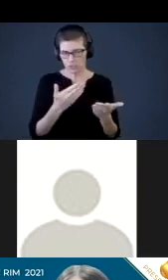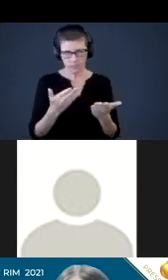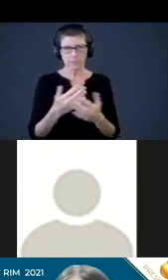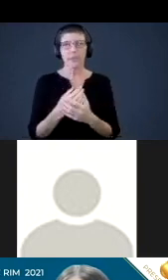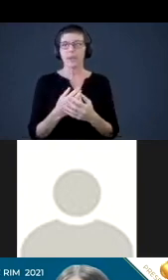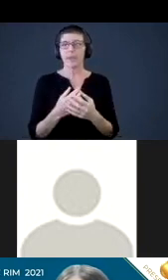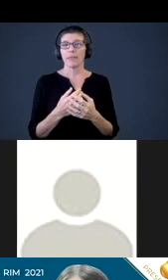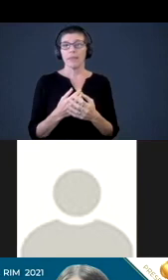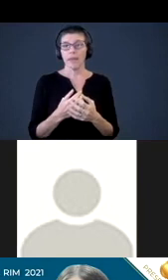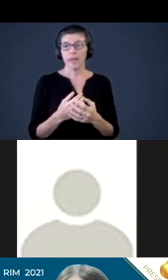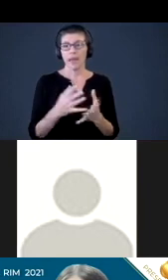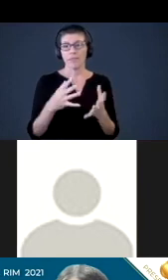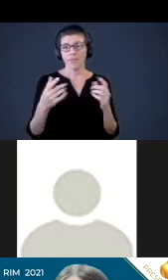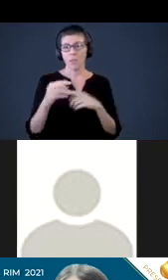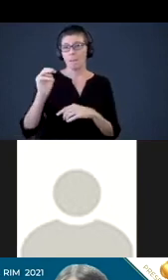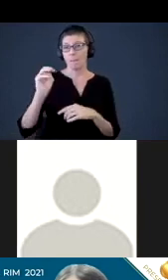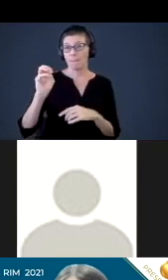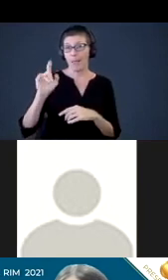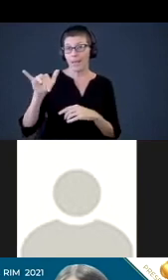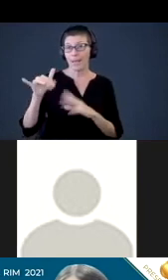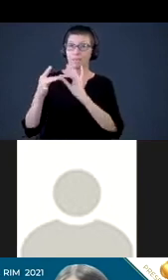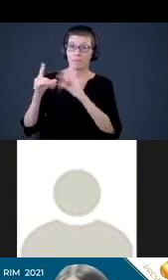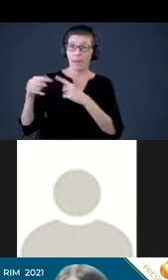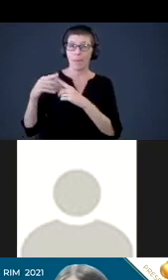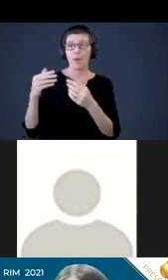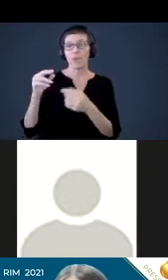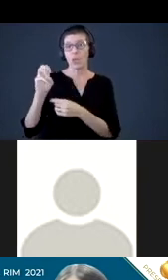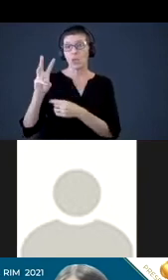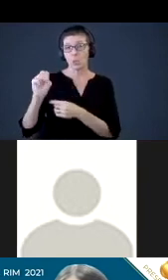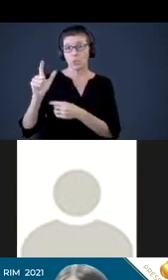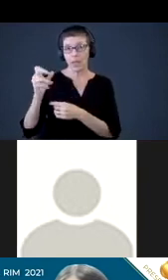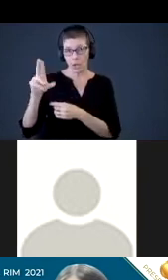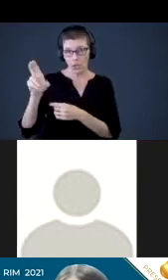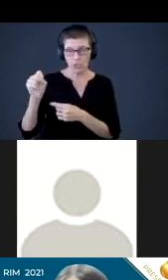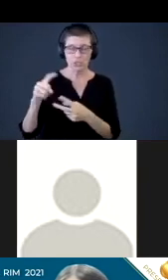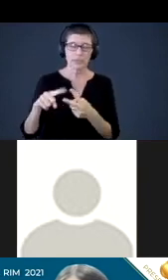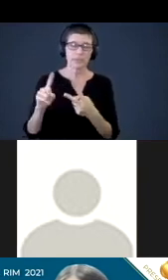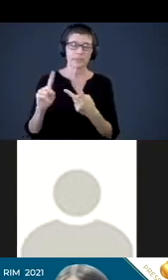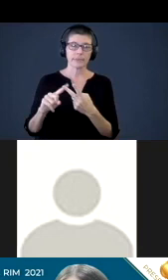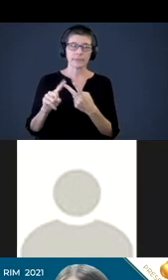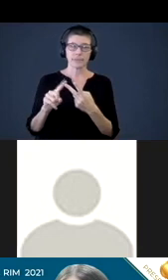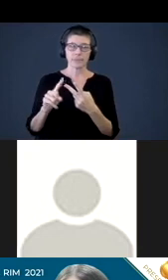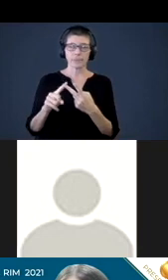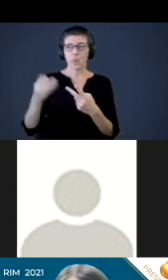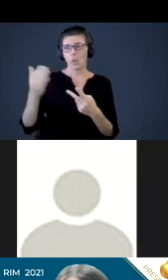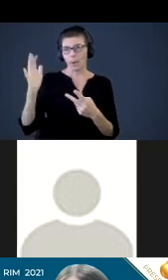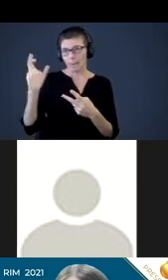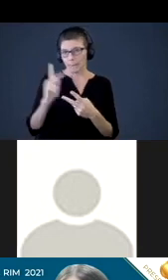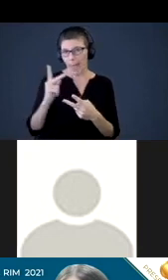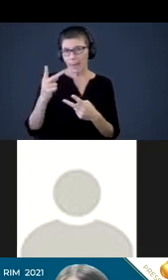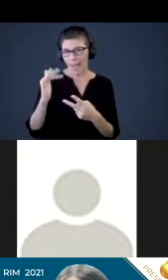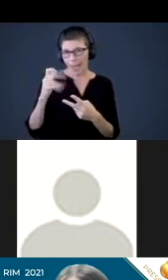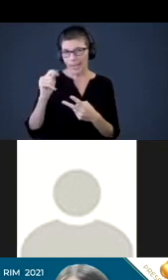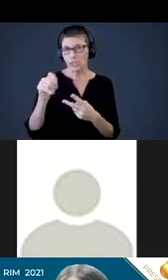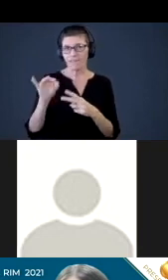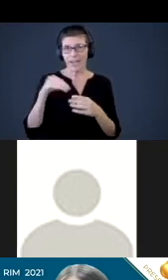lot of what Melody had mentioned in terms of our newsletters, you know, these welcome back packets you can find on